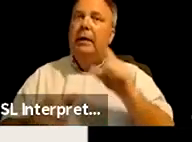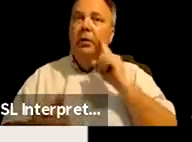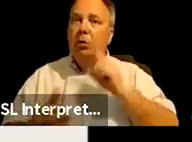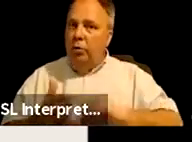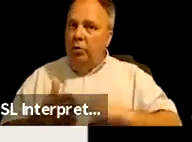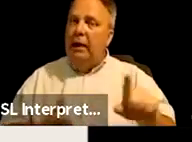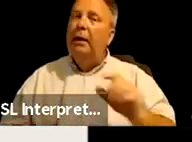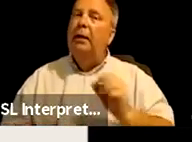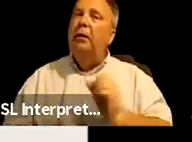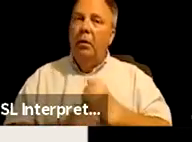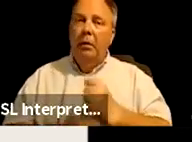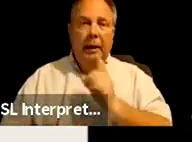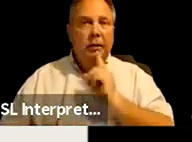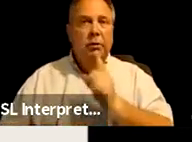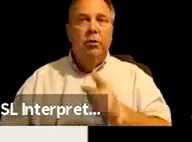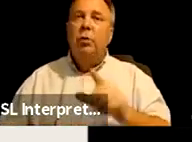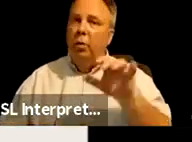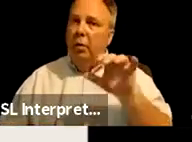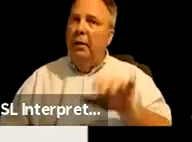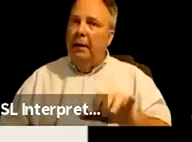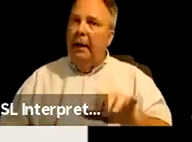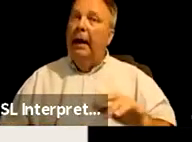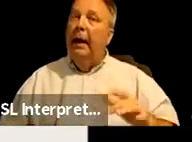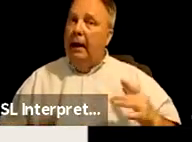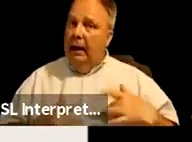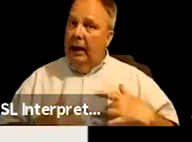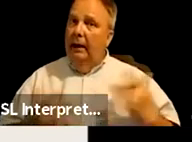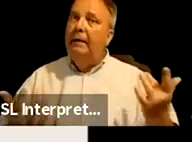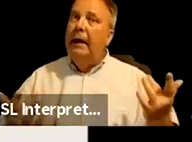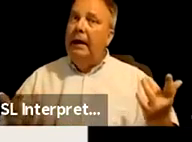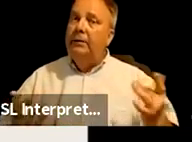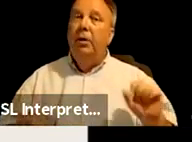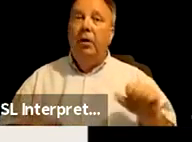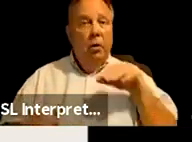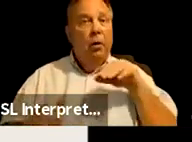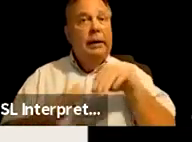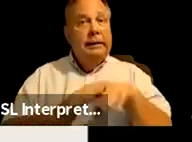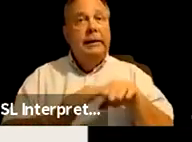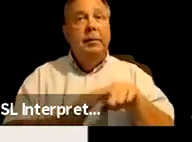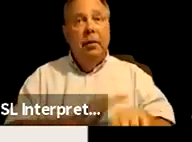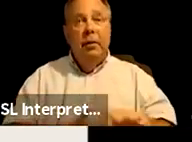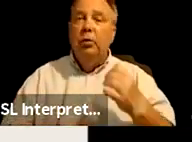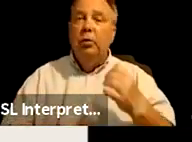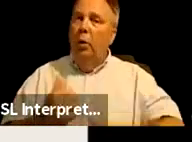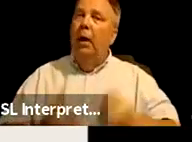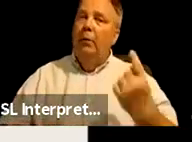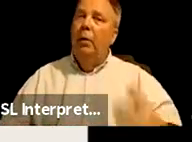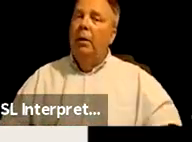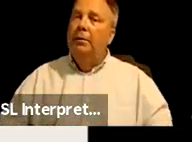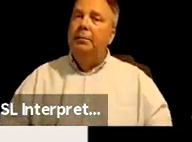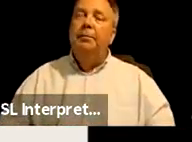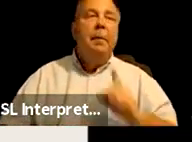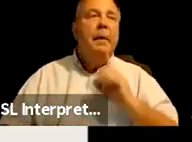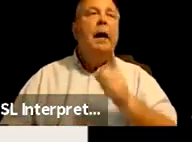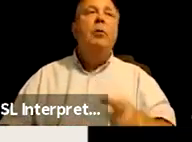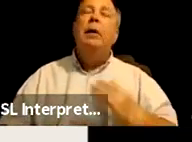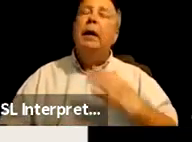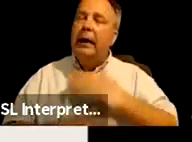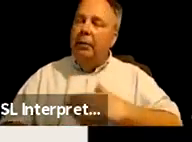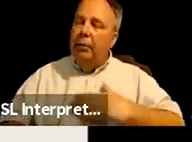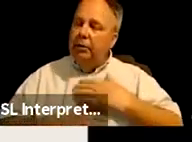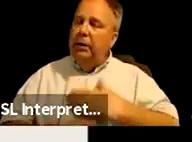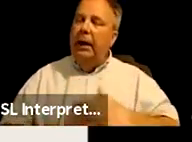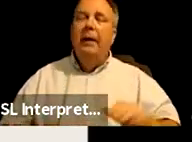to make sure that events are accessible to everyone. So I really appreciate the